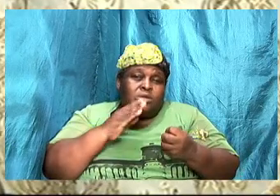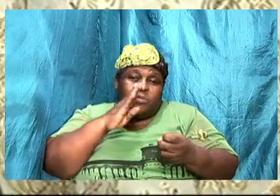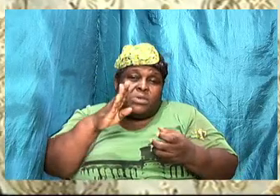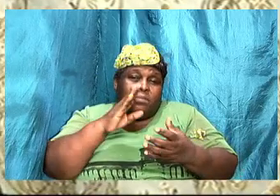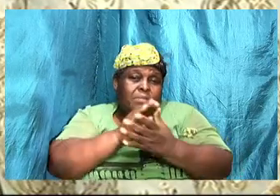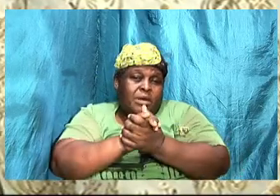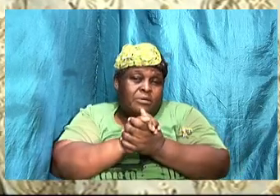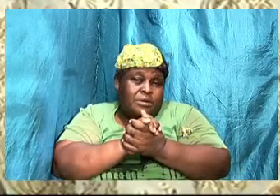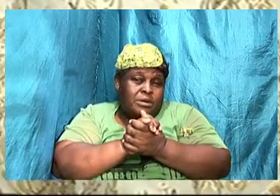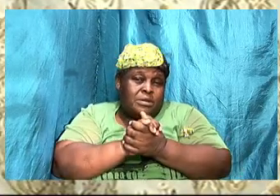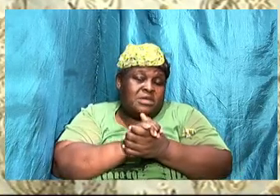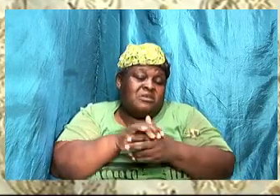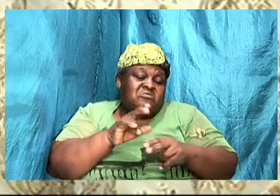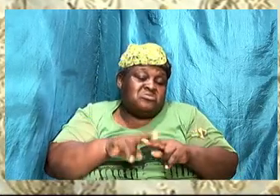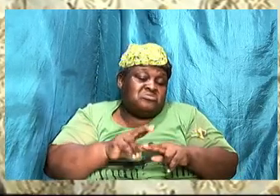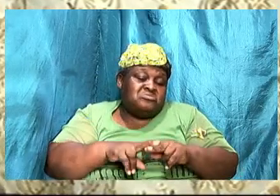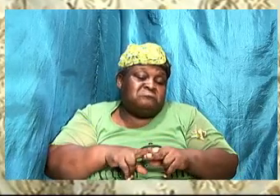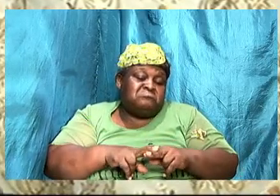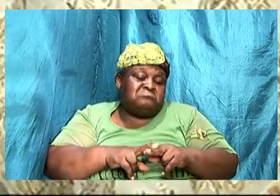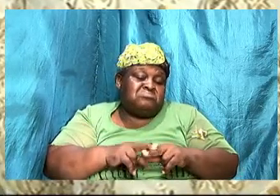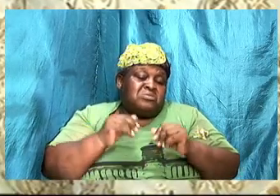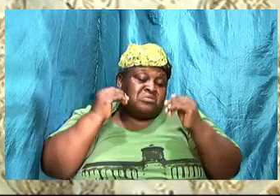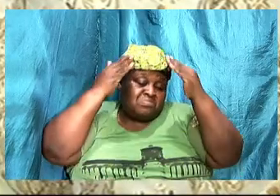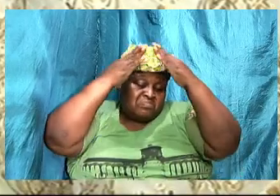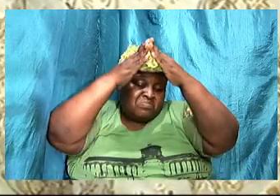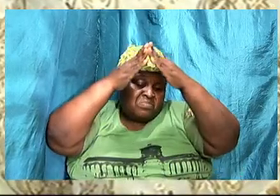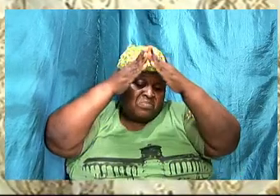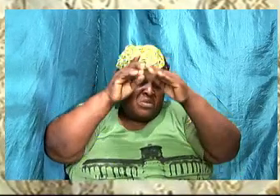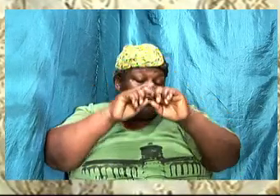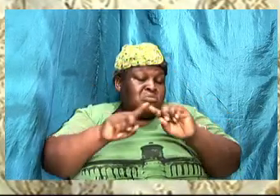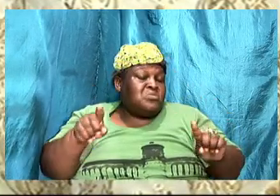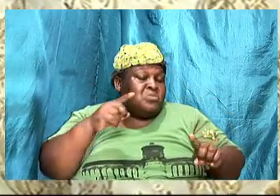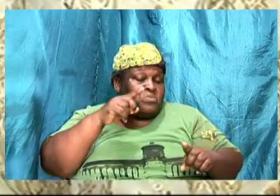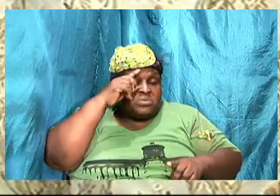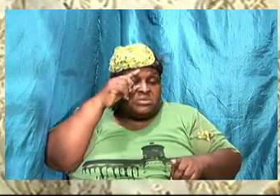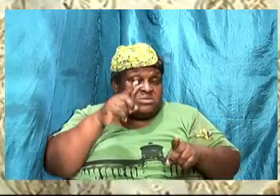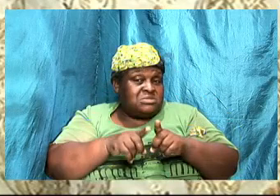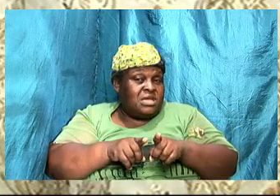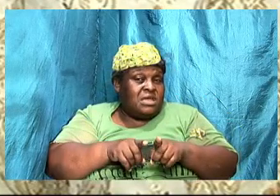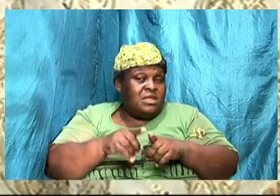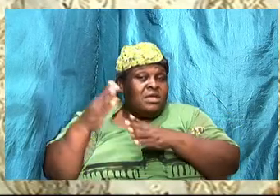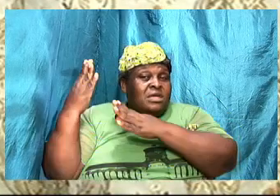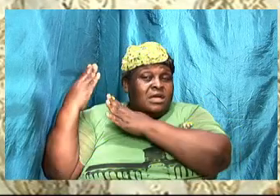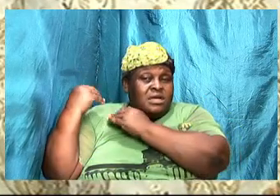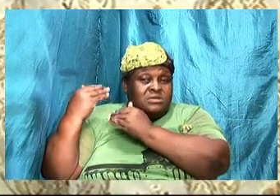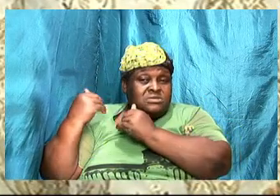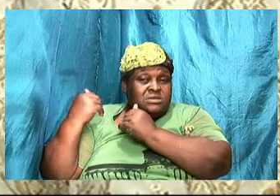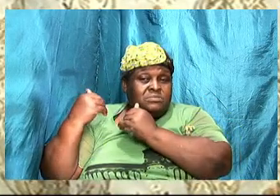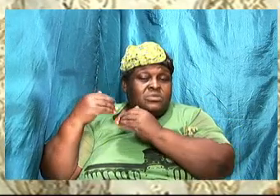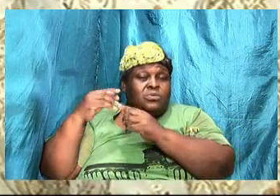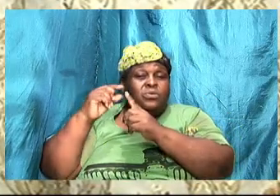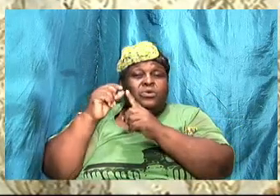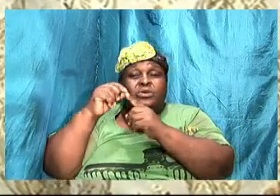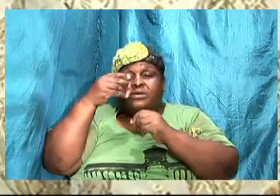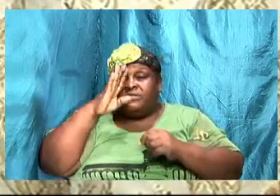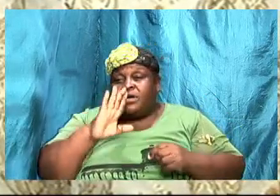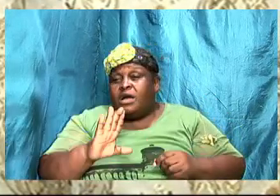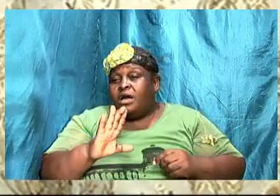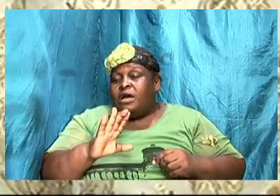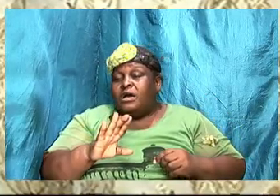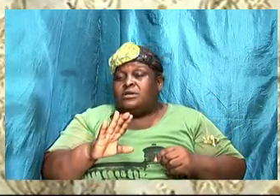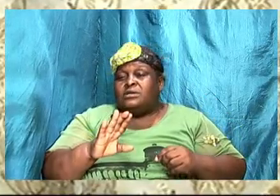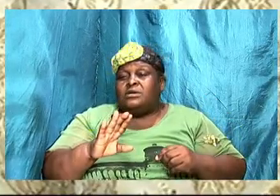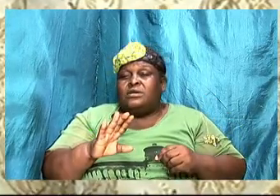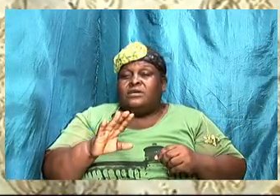if we do not decide to accept the word of God, you are going to find yourself in problem if you do not